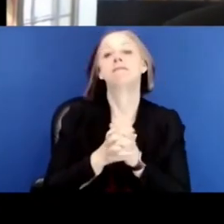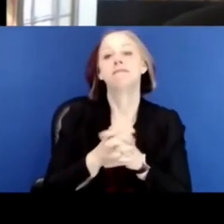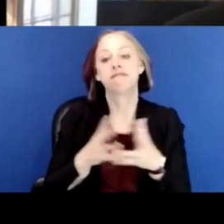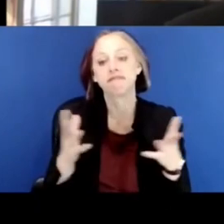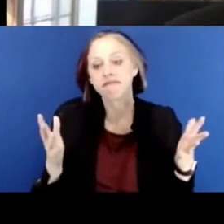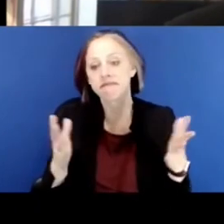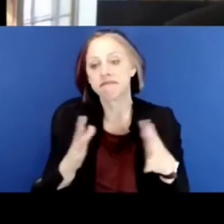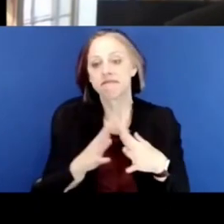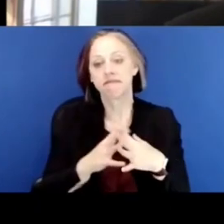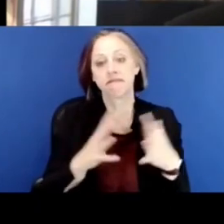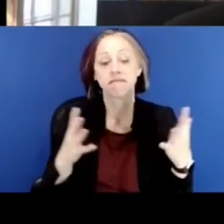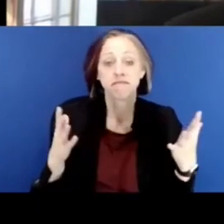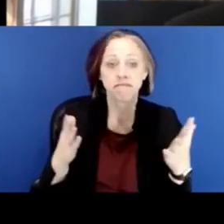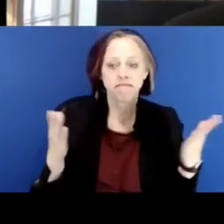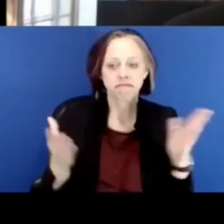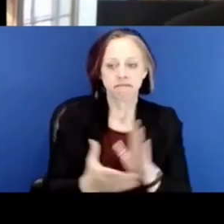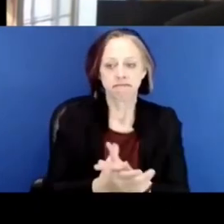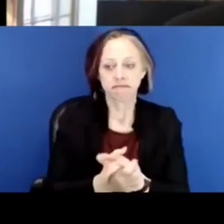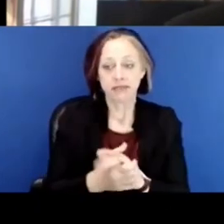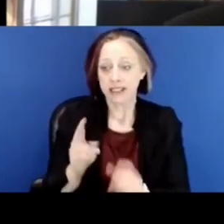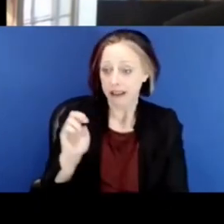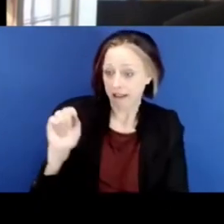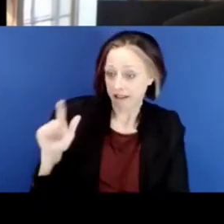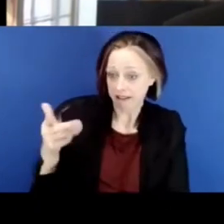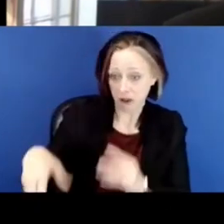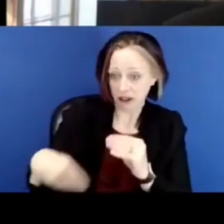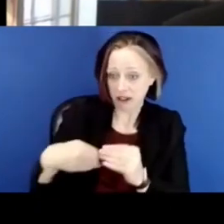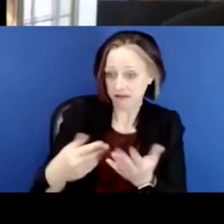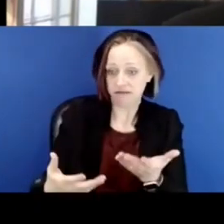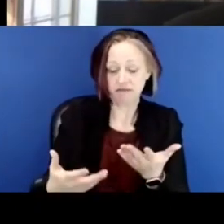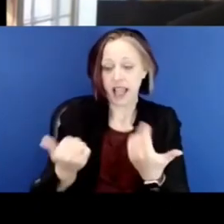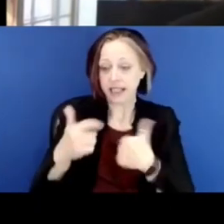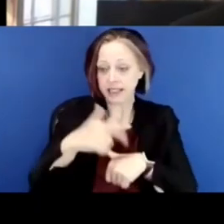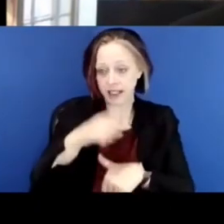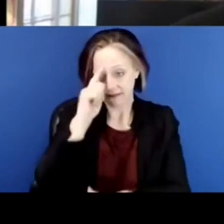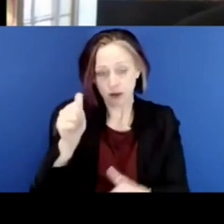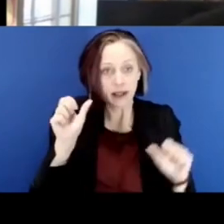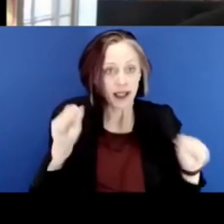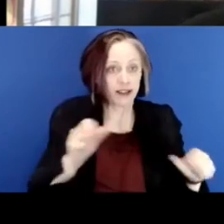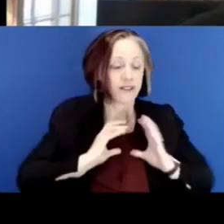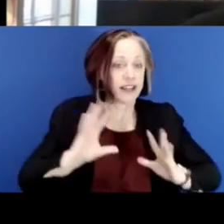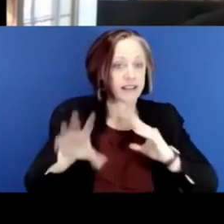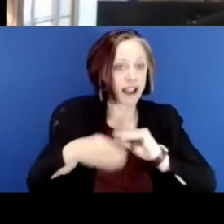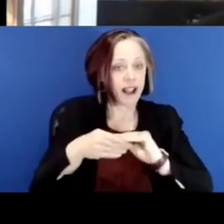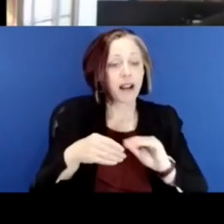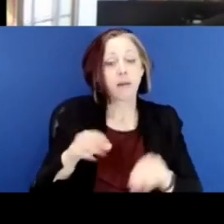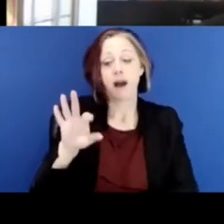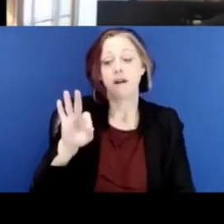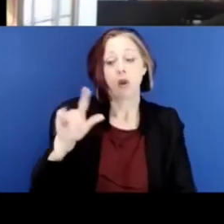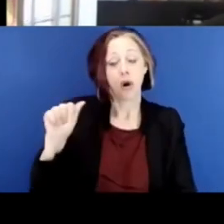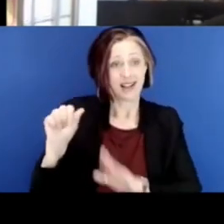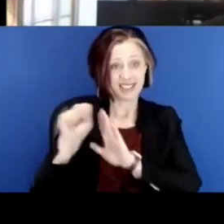and you can chime in here anytime you want, but the state of Florida,